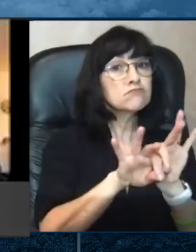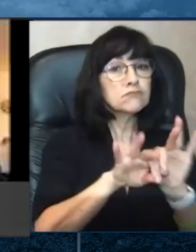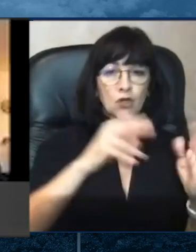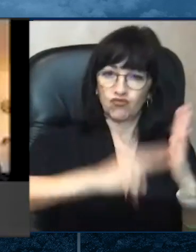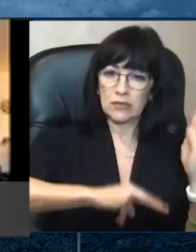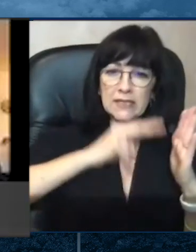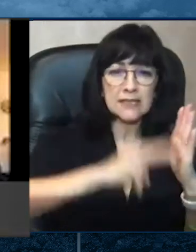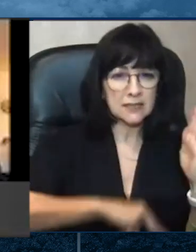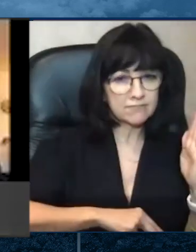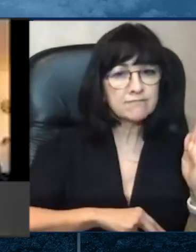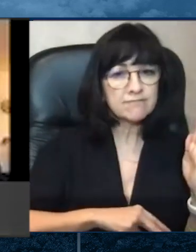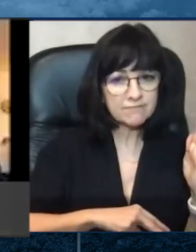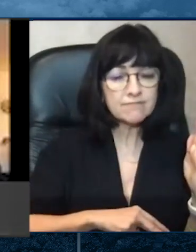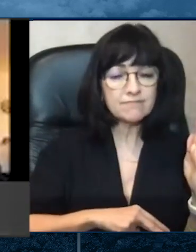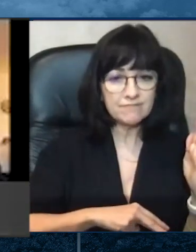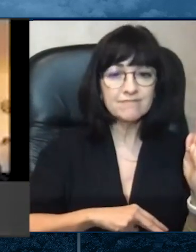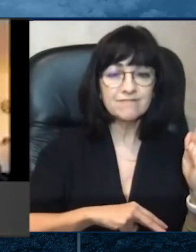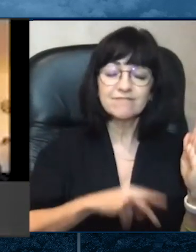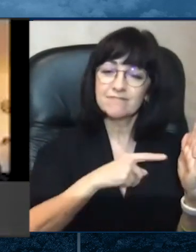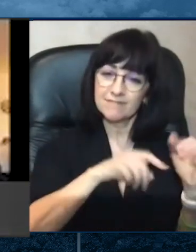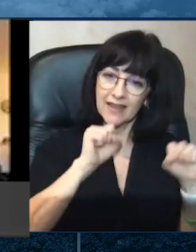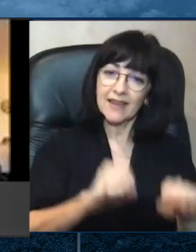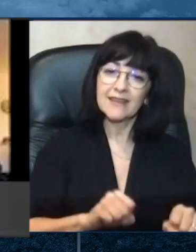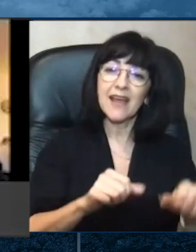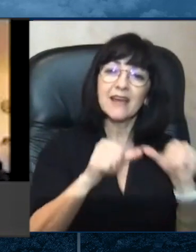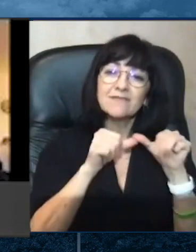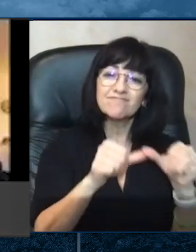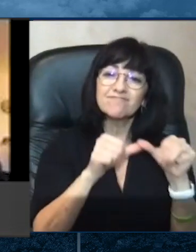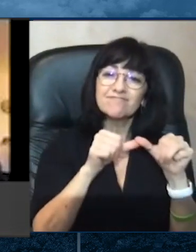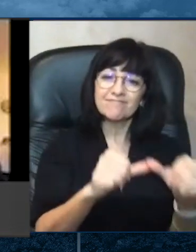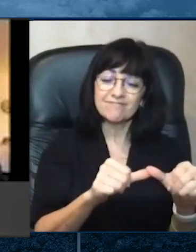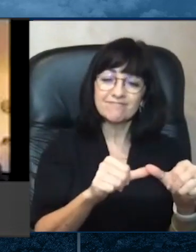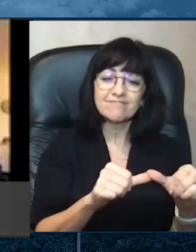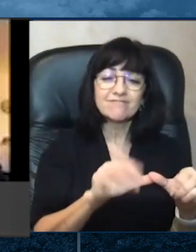the